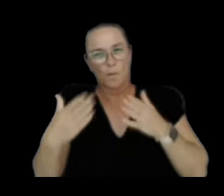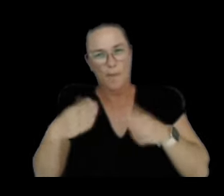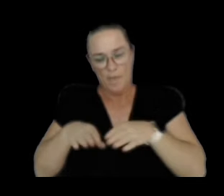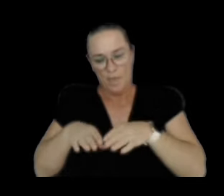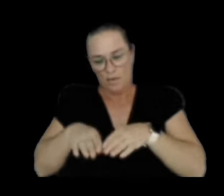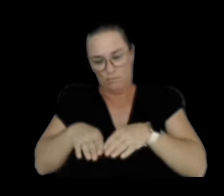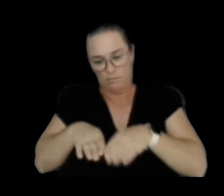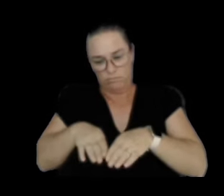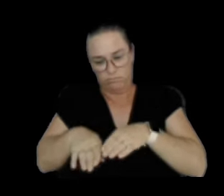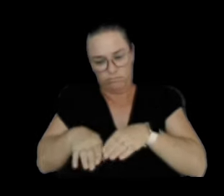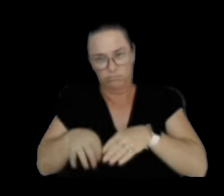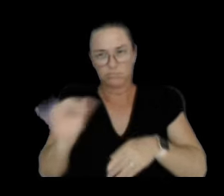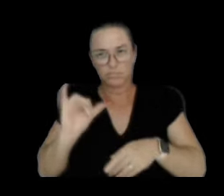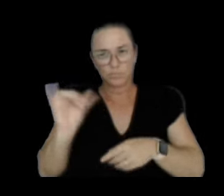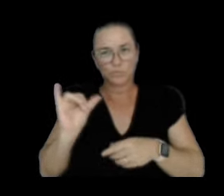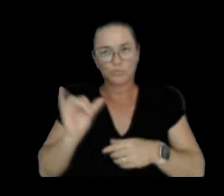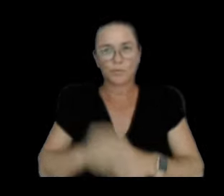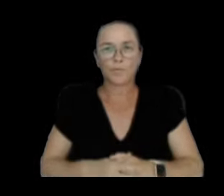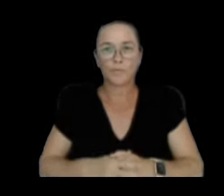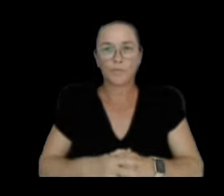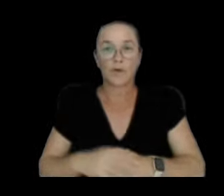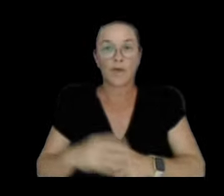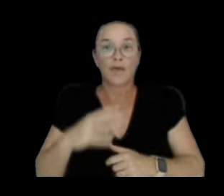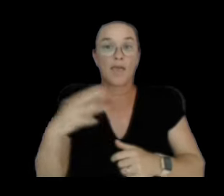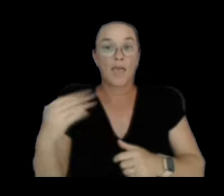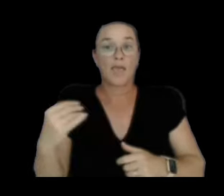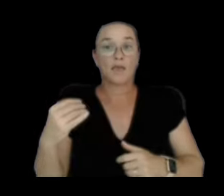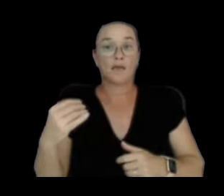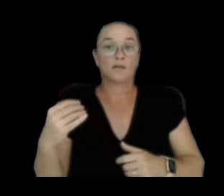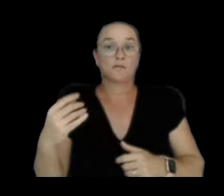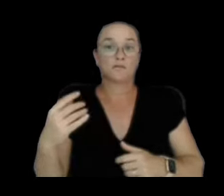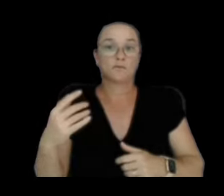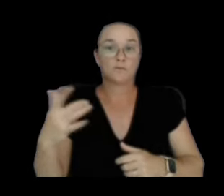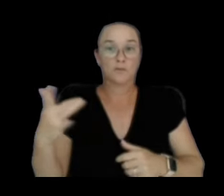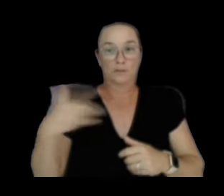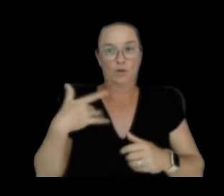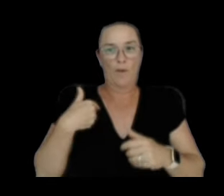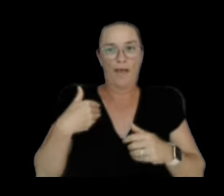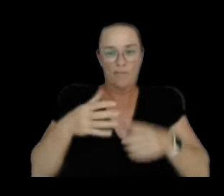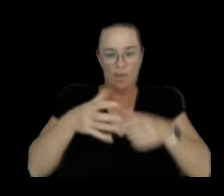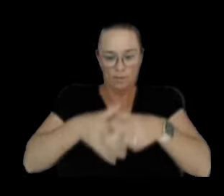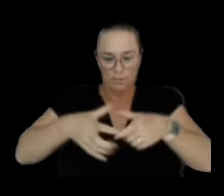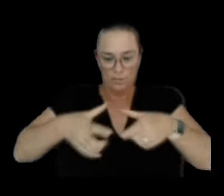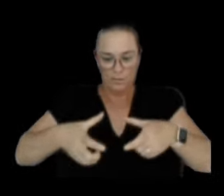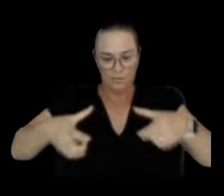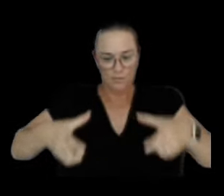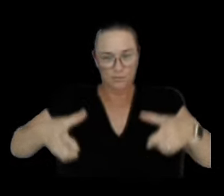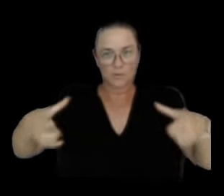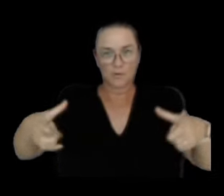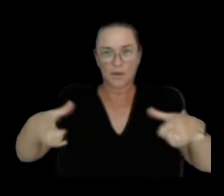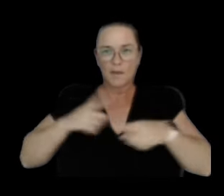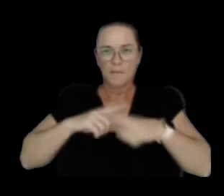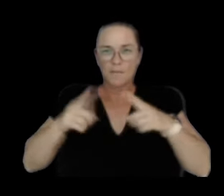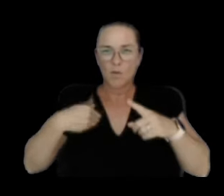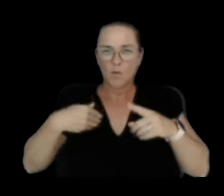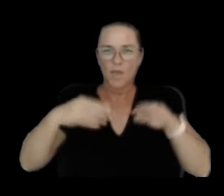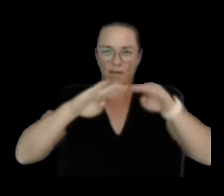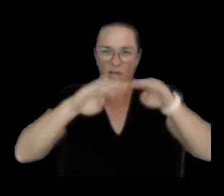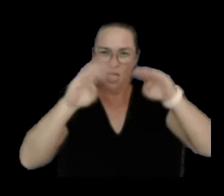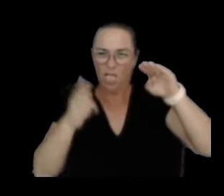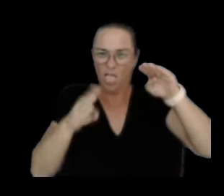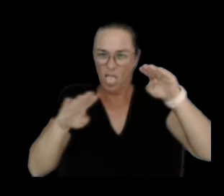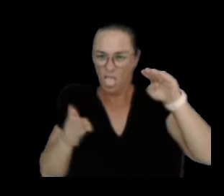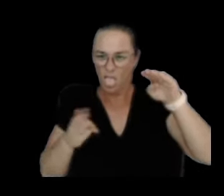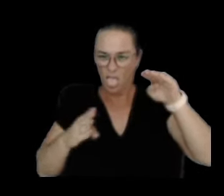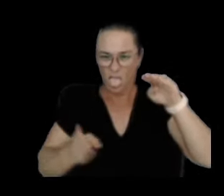Not only that, beyond our normal concentric bullseye pattern, we have some of this kind of fingerprinting swirling going on